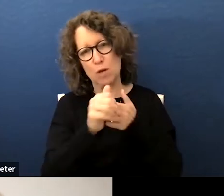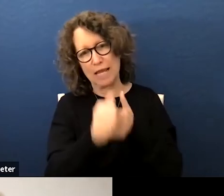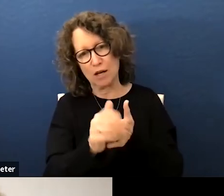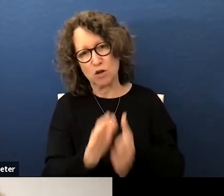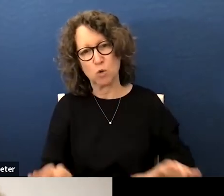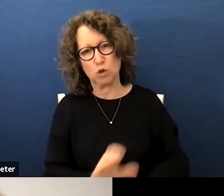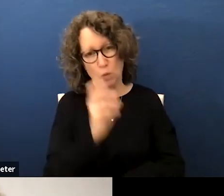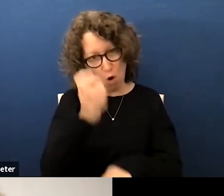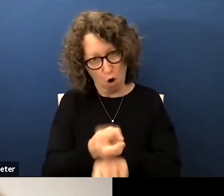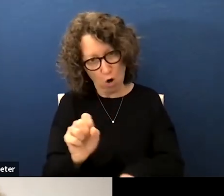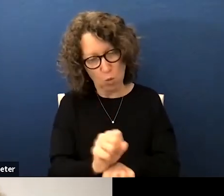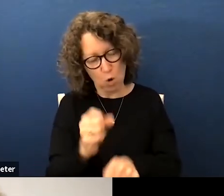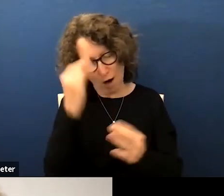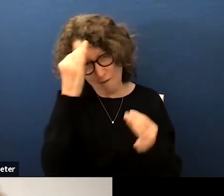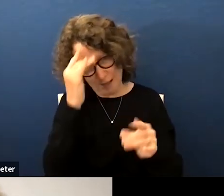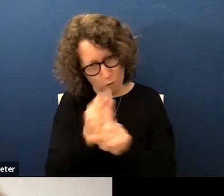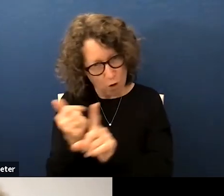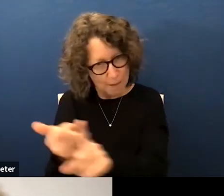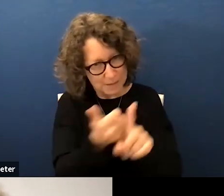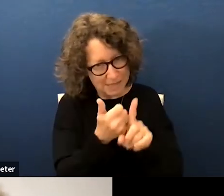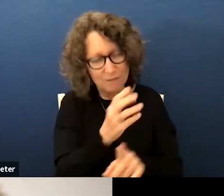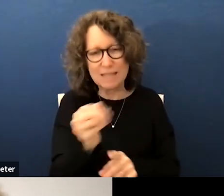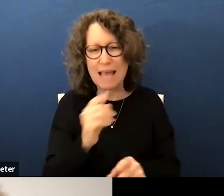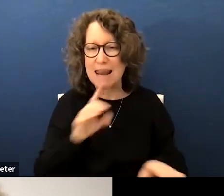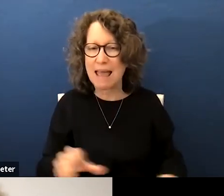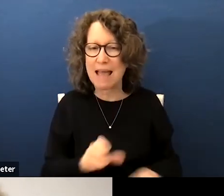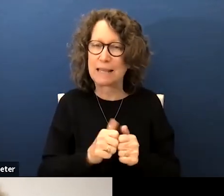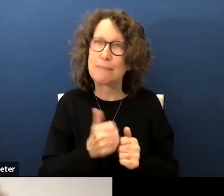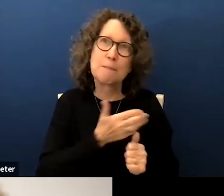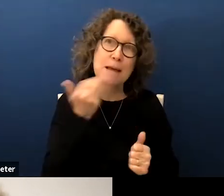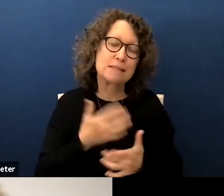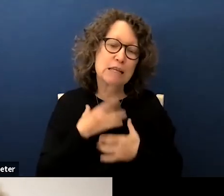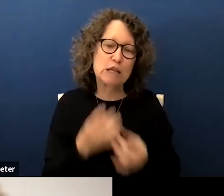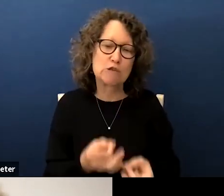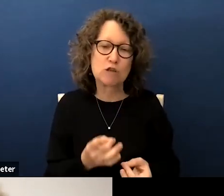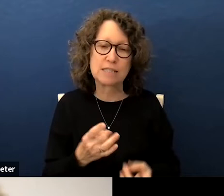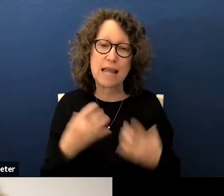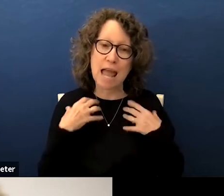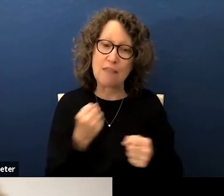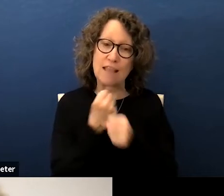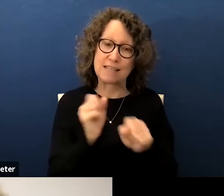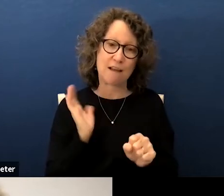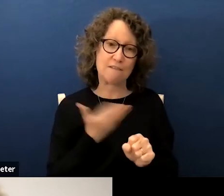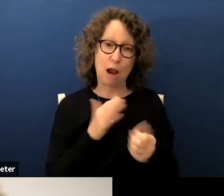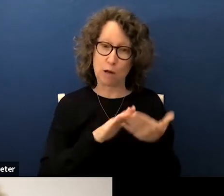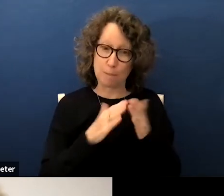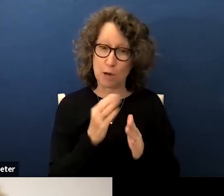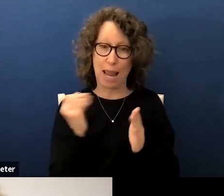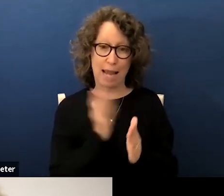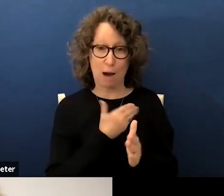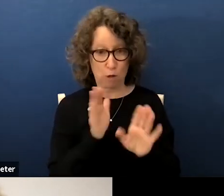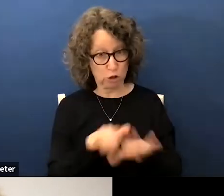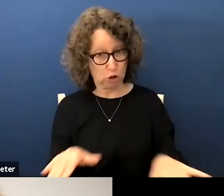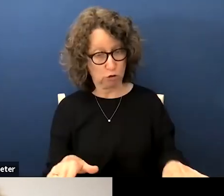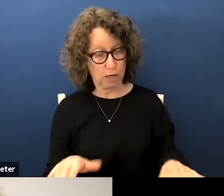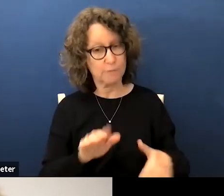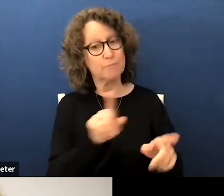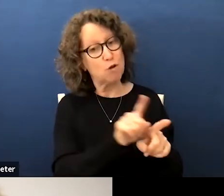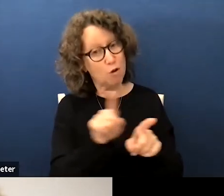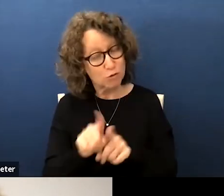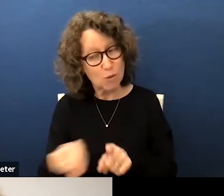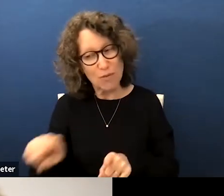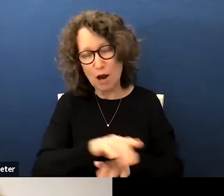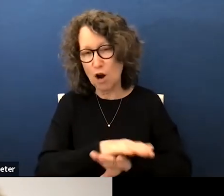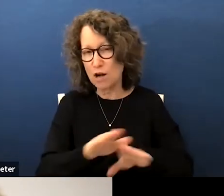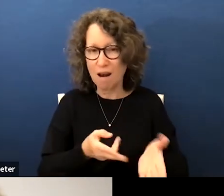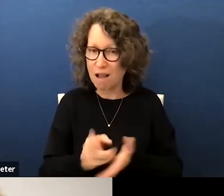do the hard work of thinking for themselves and acting in the best interest health and safety of our community and our children also they